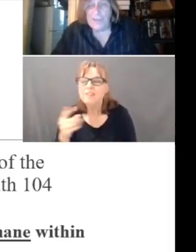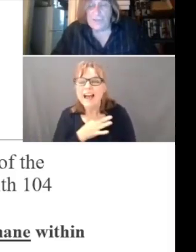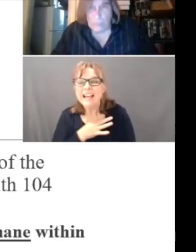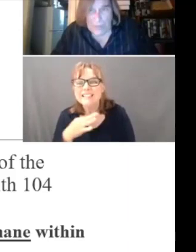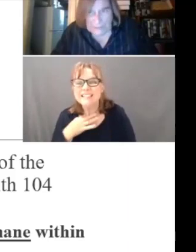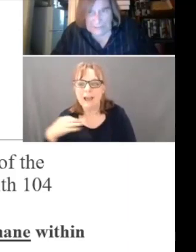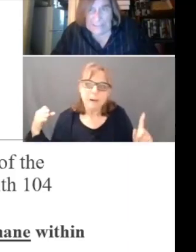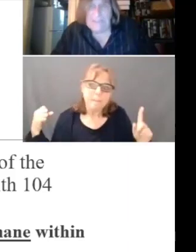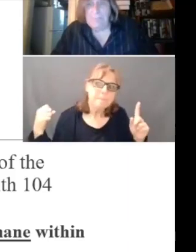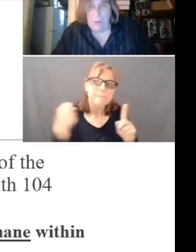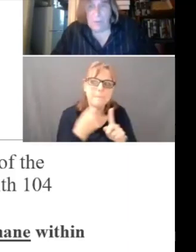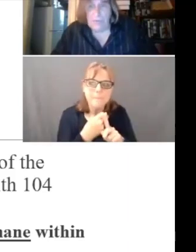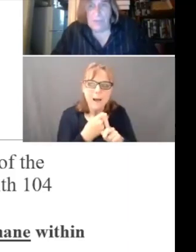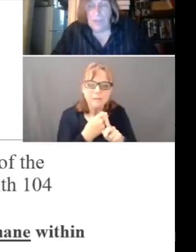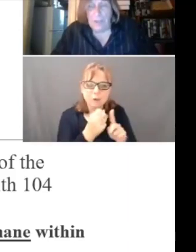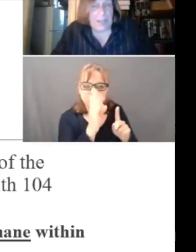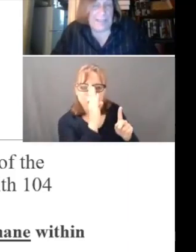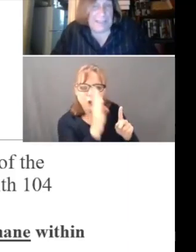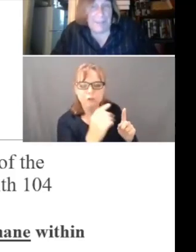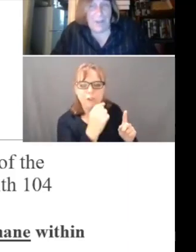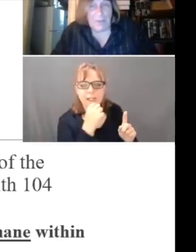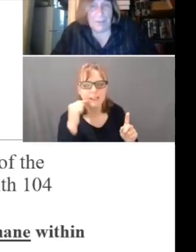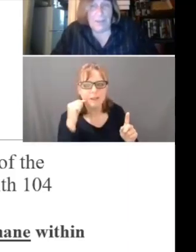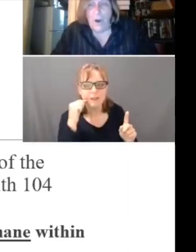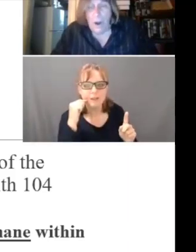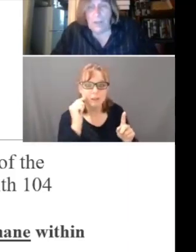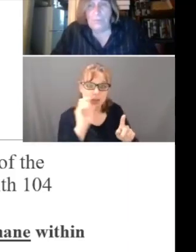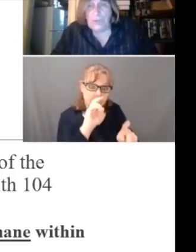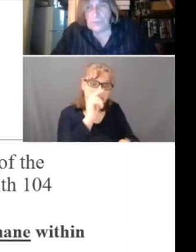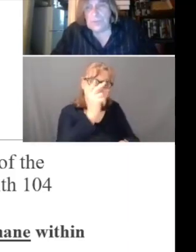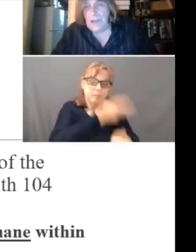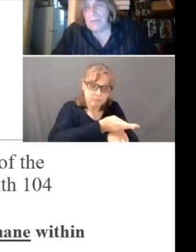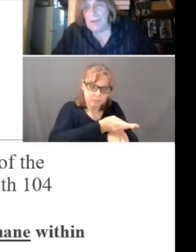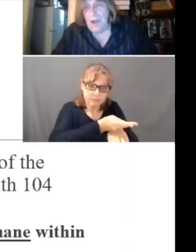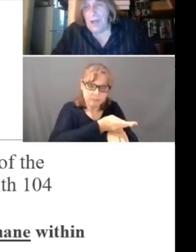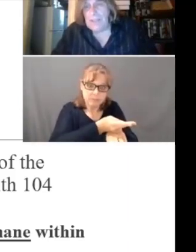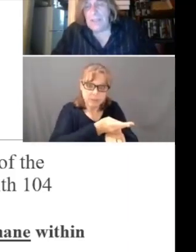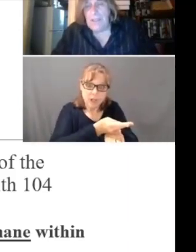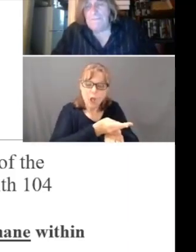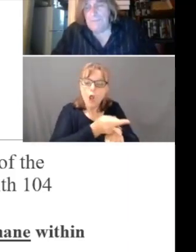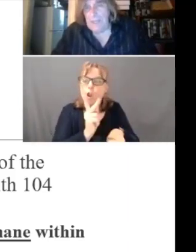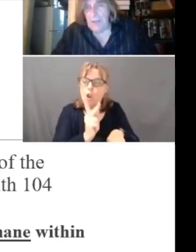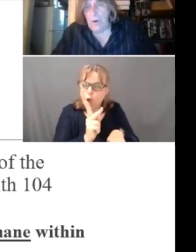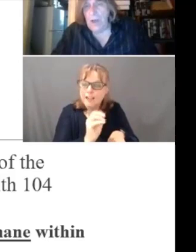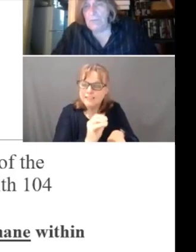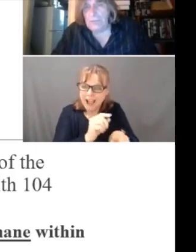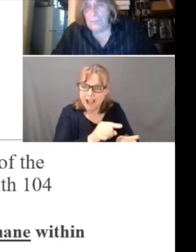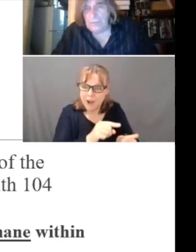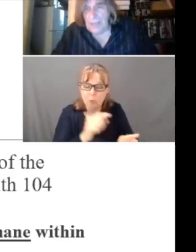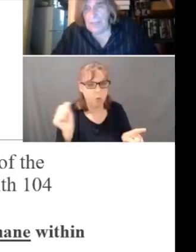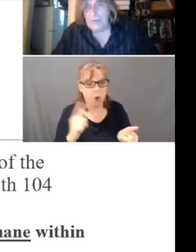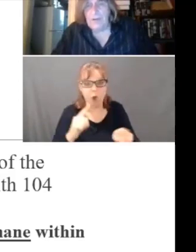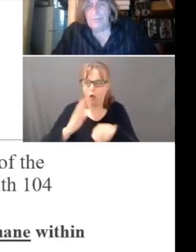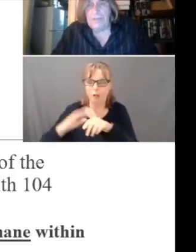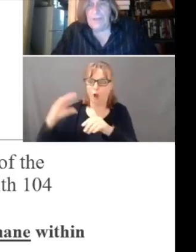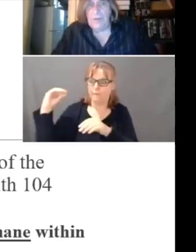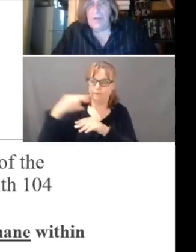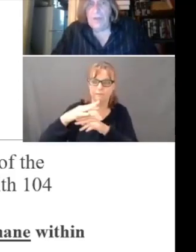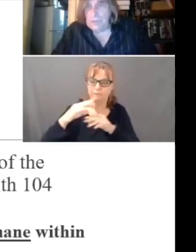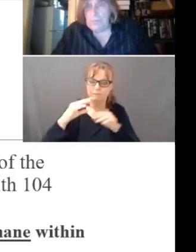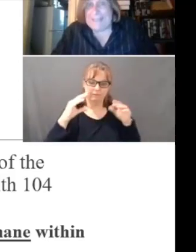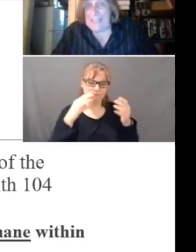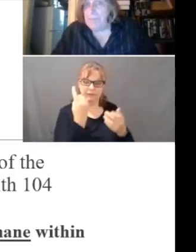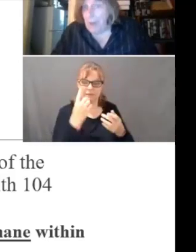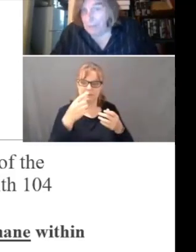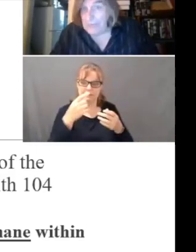client directly in the mouth, knocking him out, all of which was covered on video, all of which was captured on video,